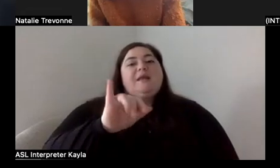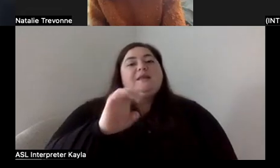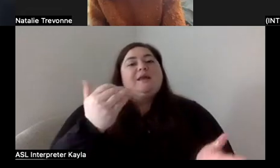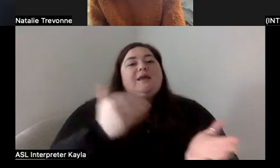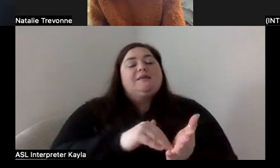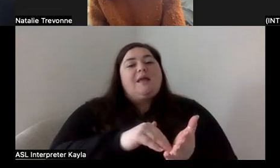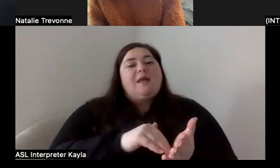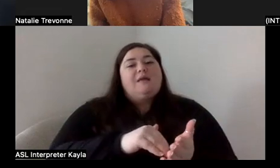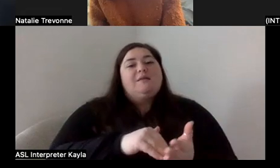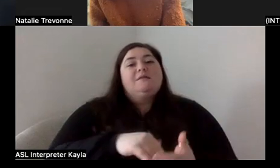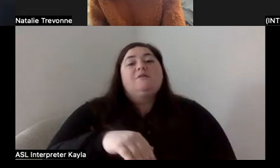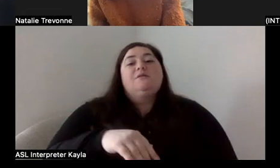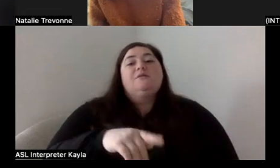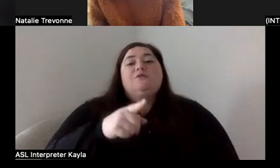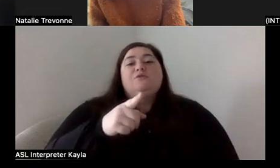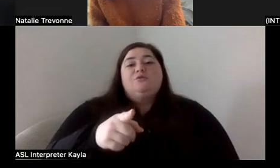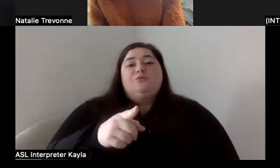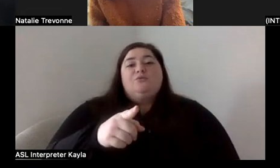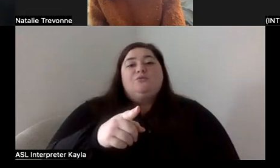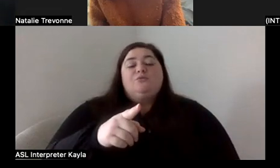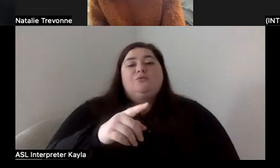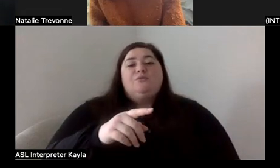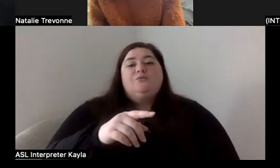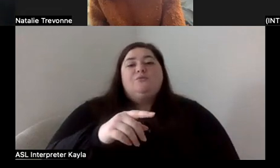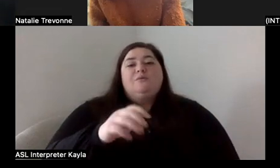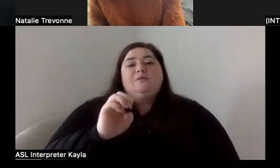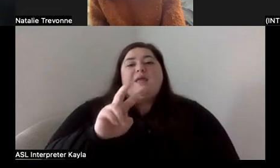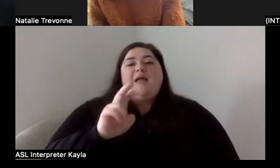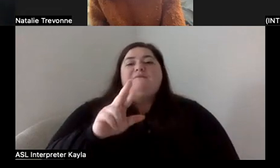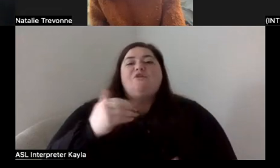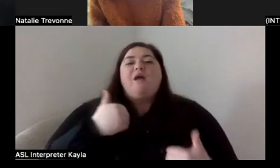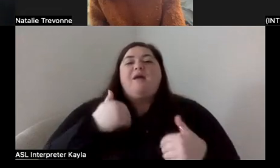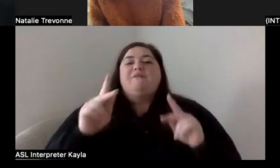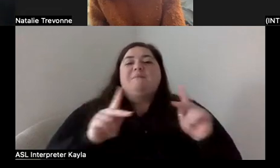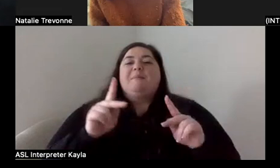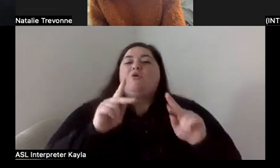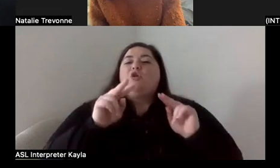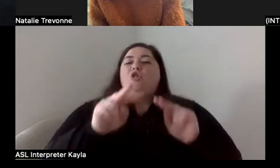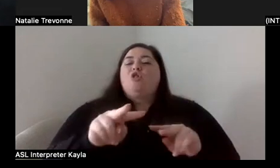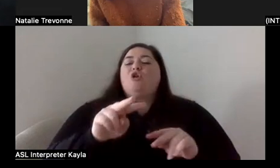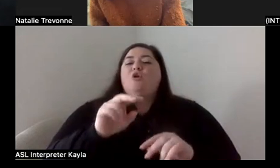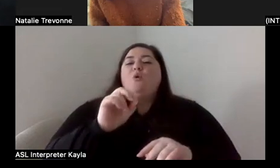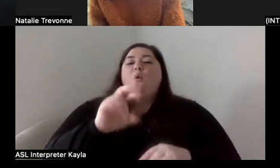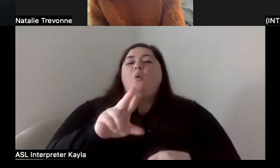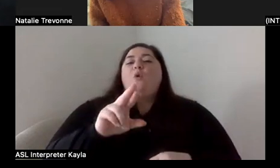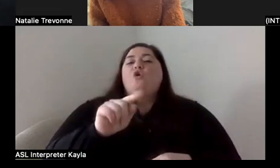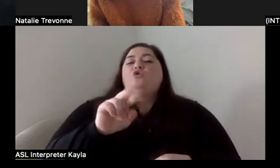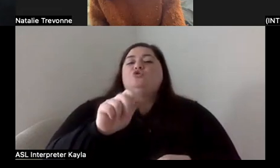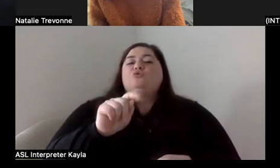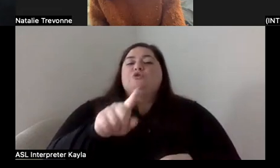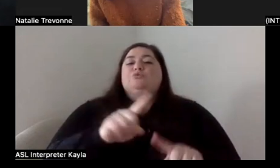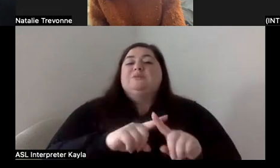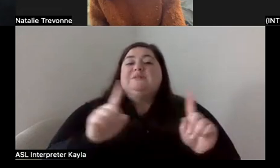Do you ever have people look at you or treat you differently, dear to you having acquired a